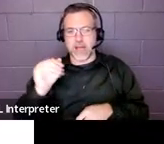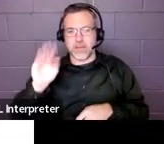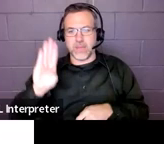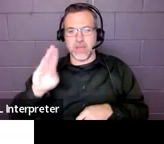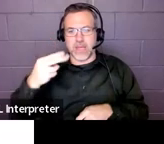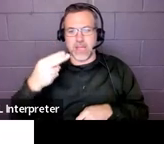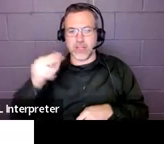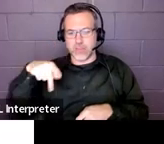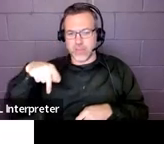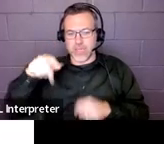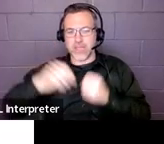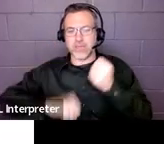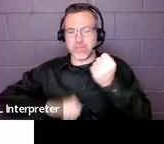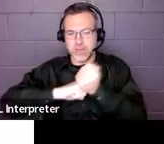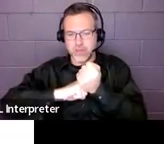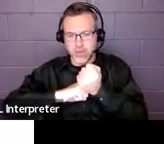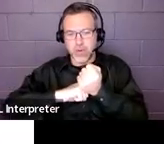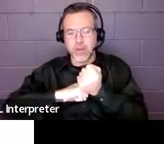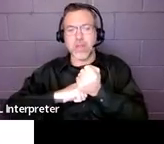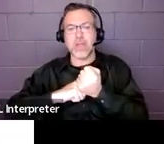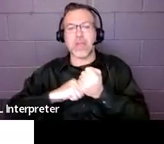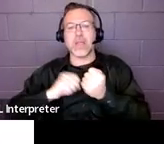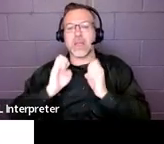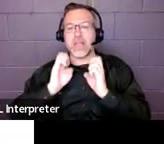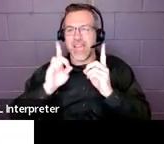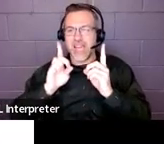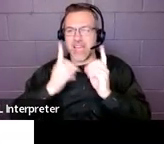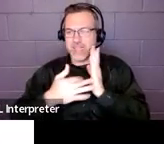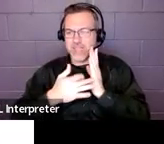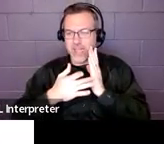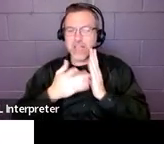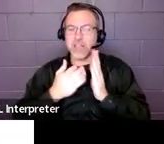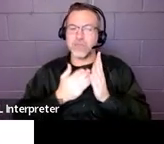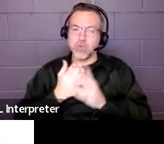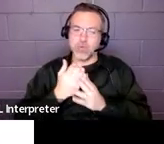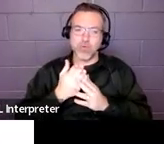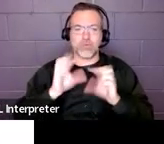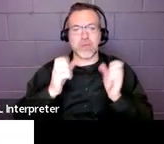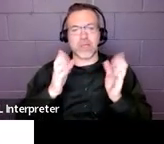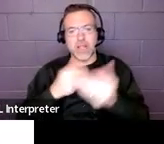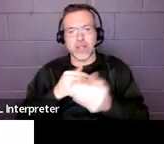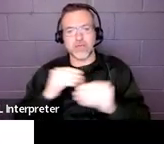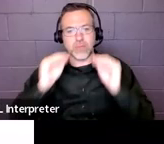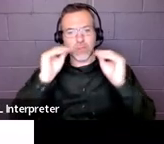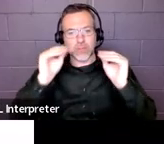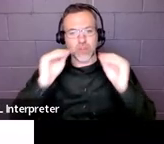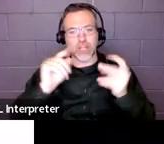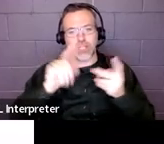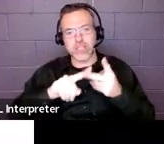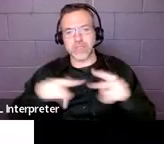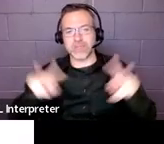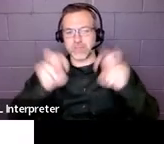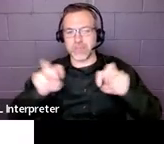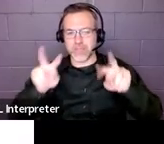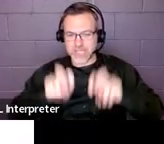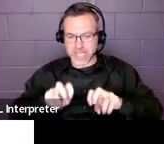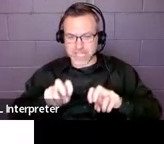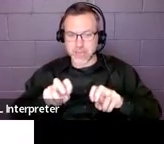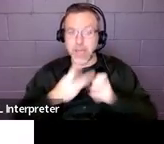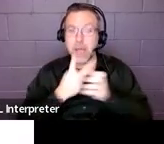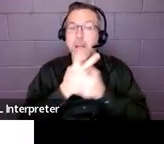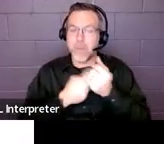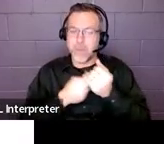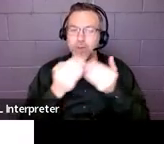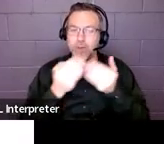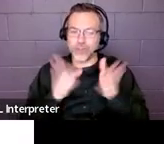through all of classroom instruction and the various assessments they participate in, in both the general and special